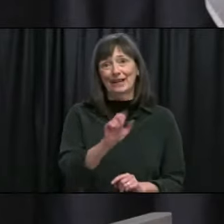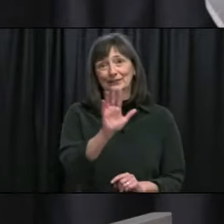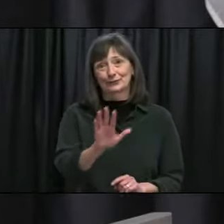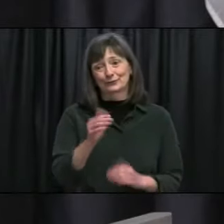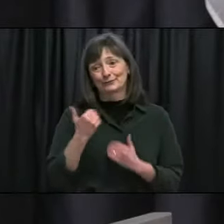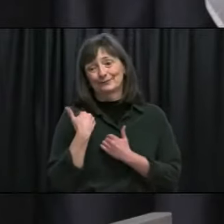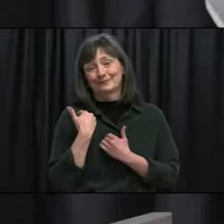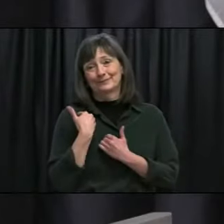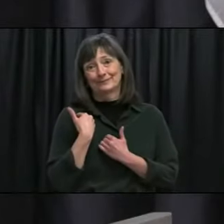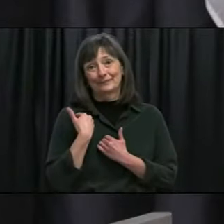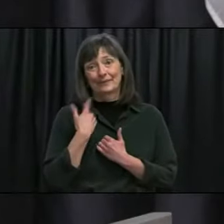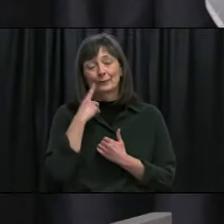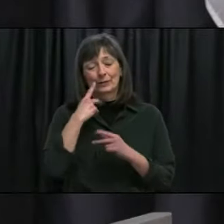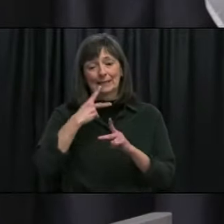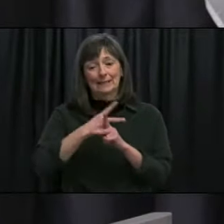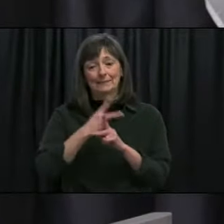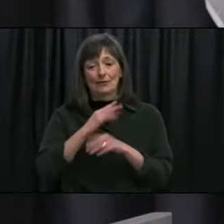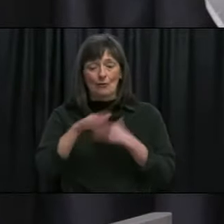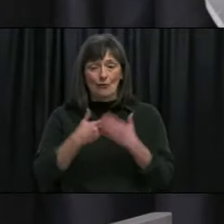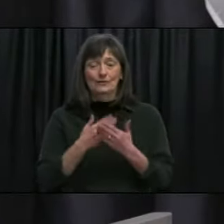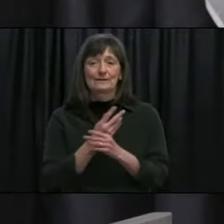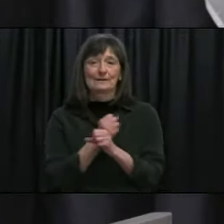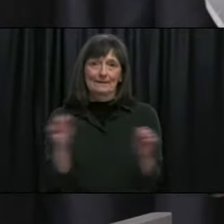sure that can happen safely